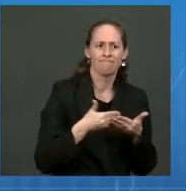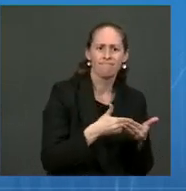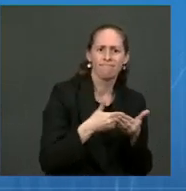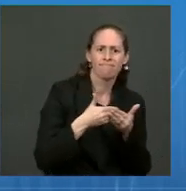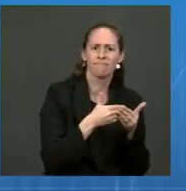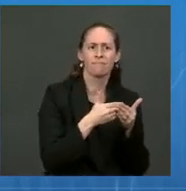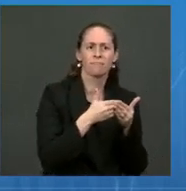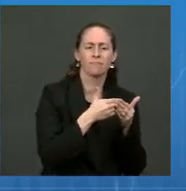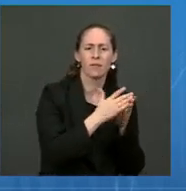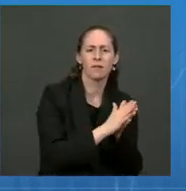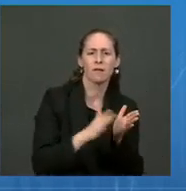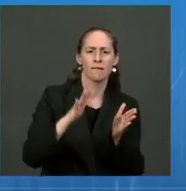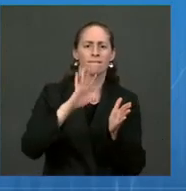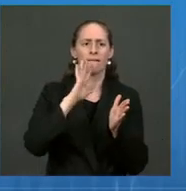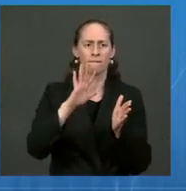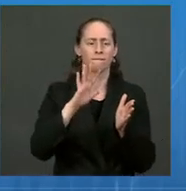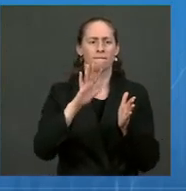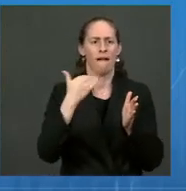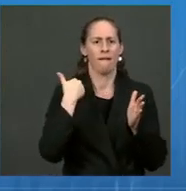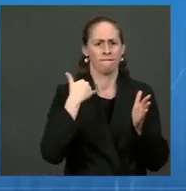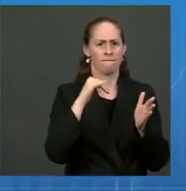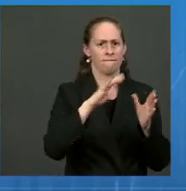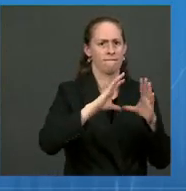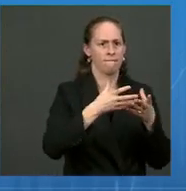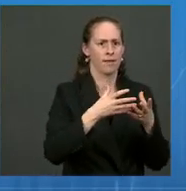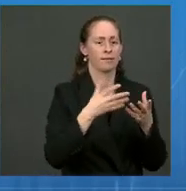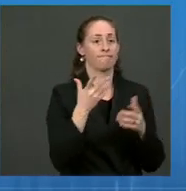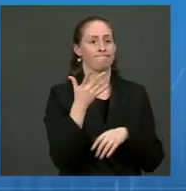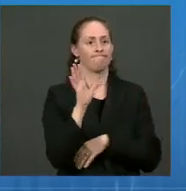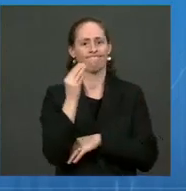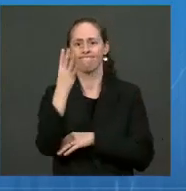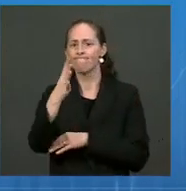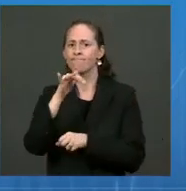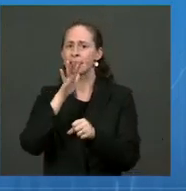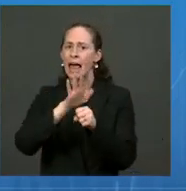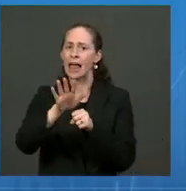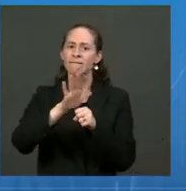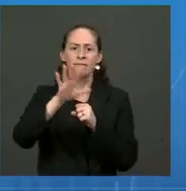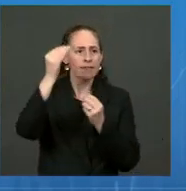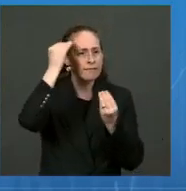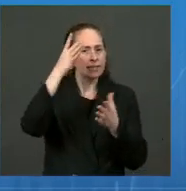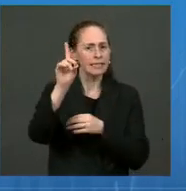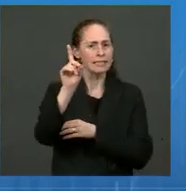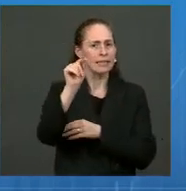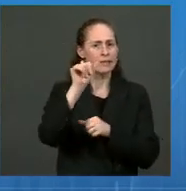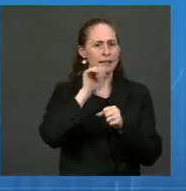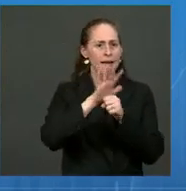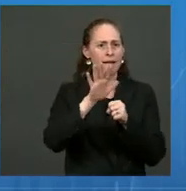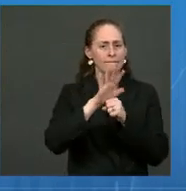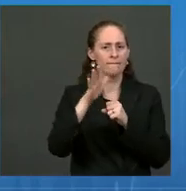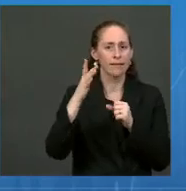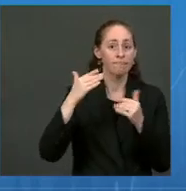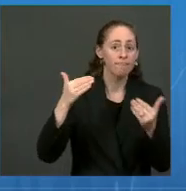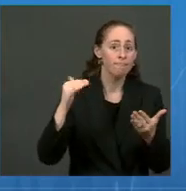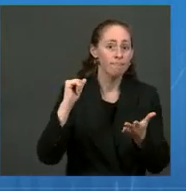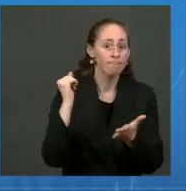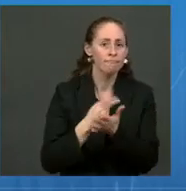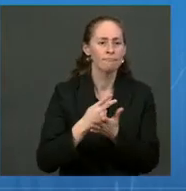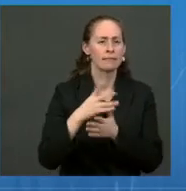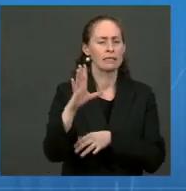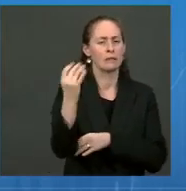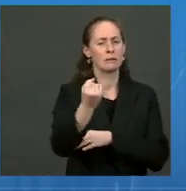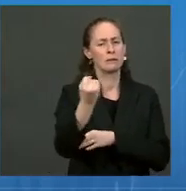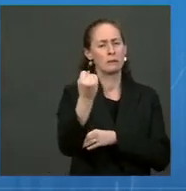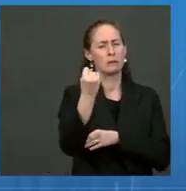level. We don't have enough data now to present it for a regulatory approach, but right now the data are being